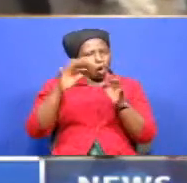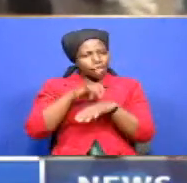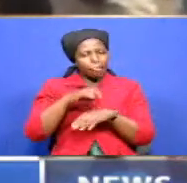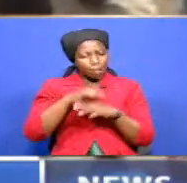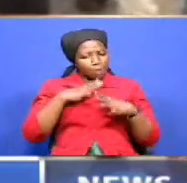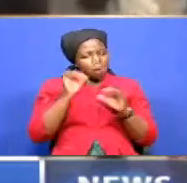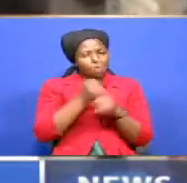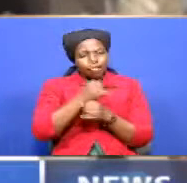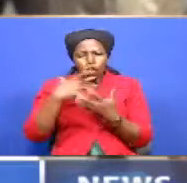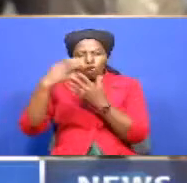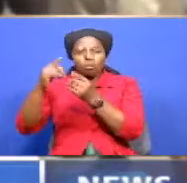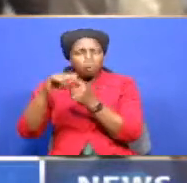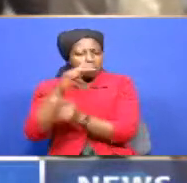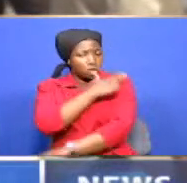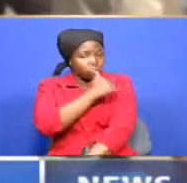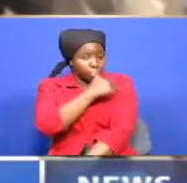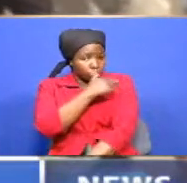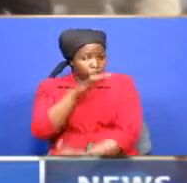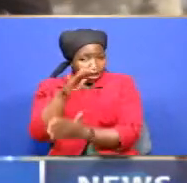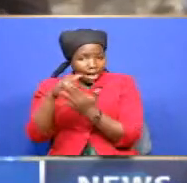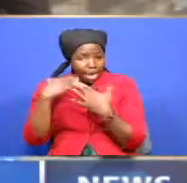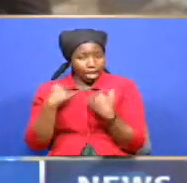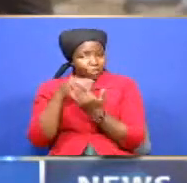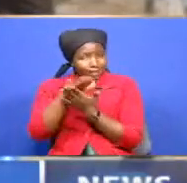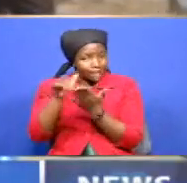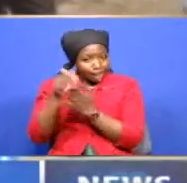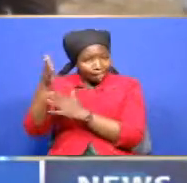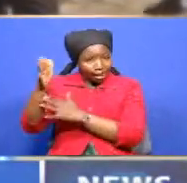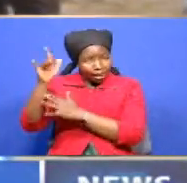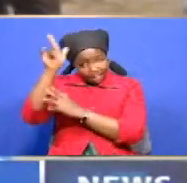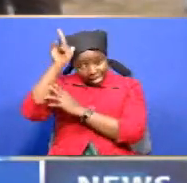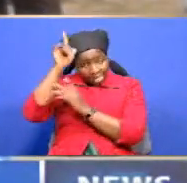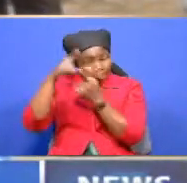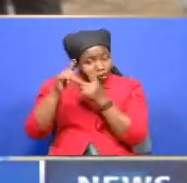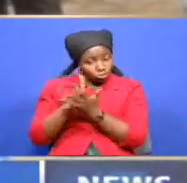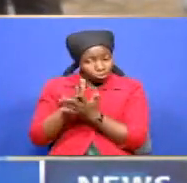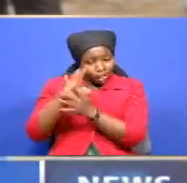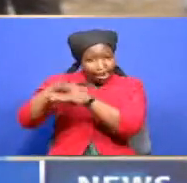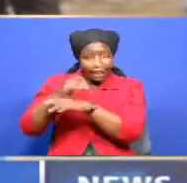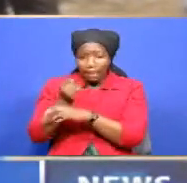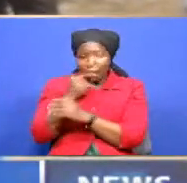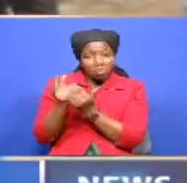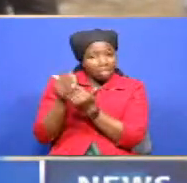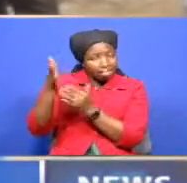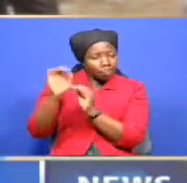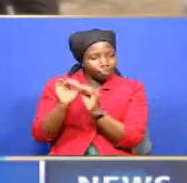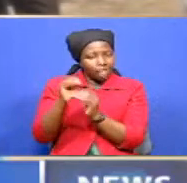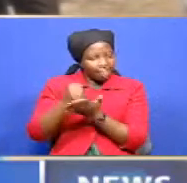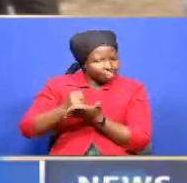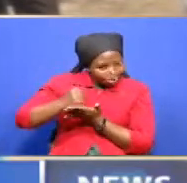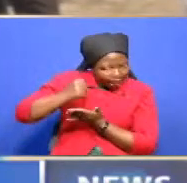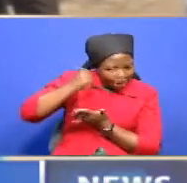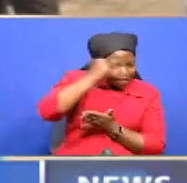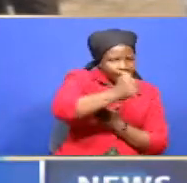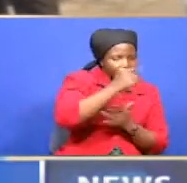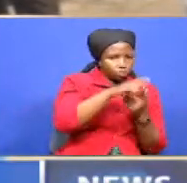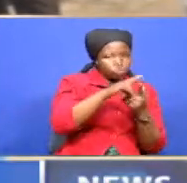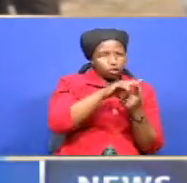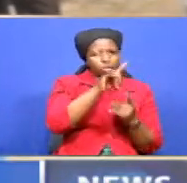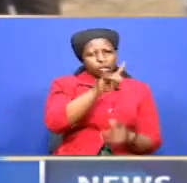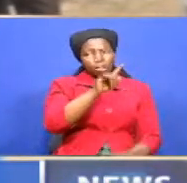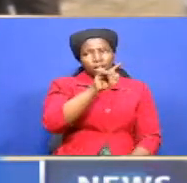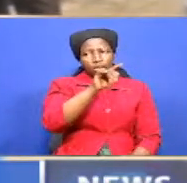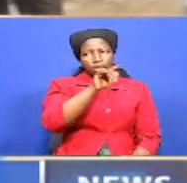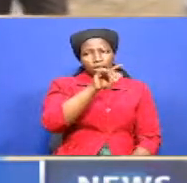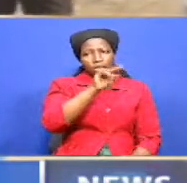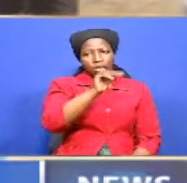kopale kijijini lakini unapata waziku uh waziku tibiwa wanakuwa referred to the lrch hospital